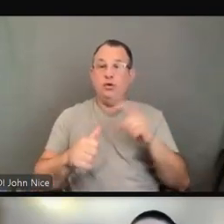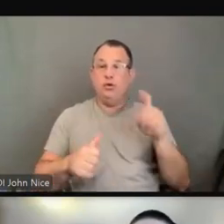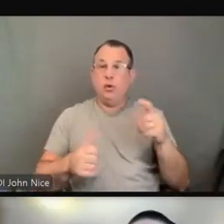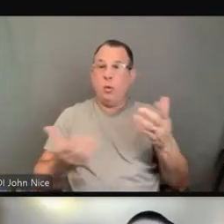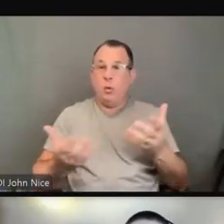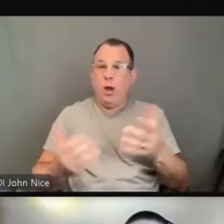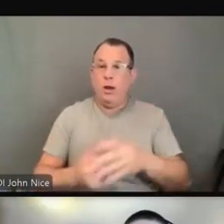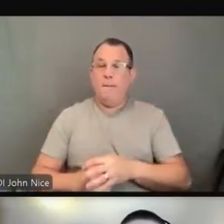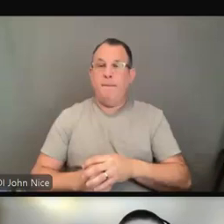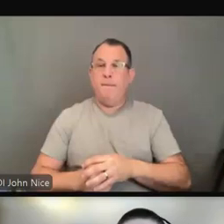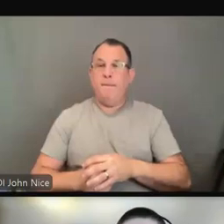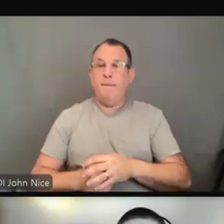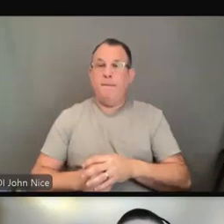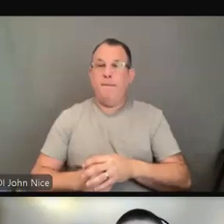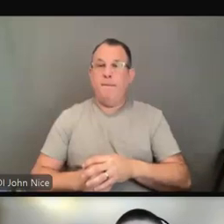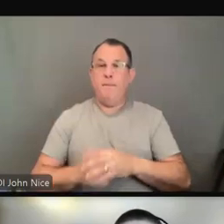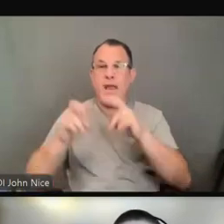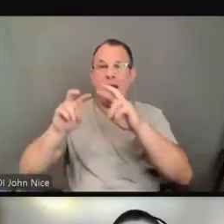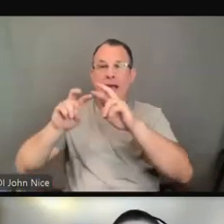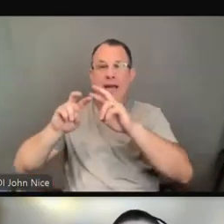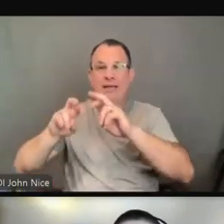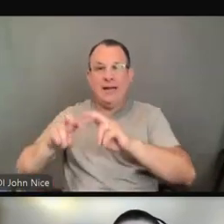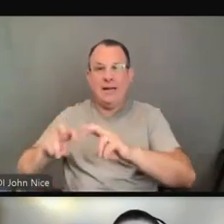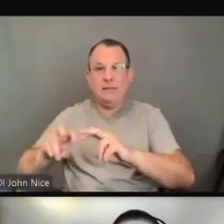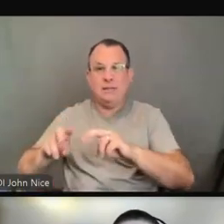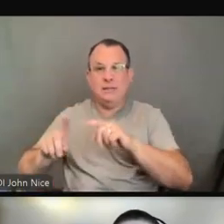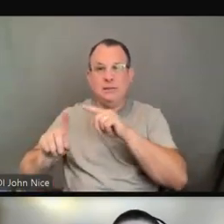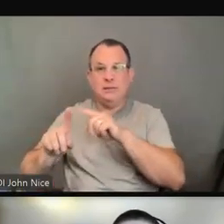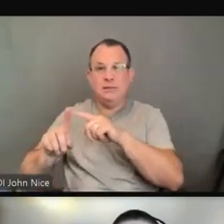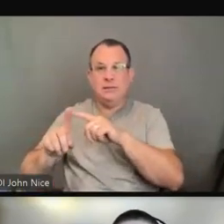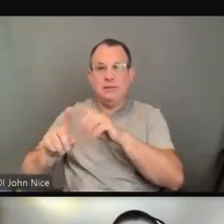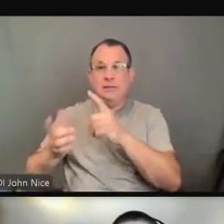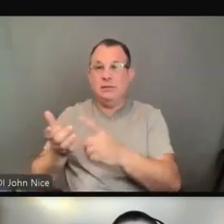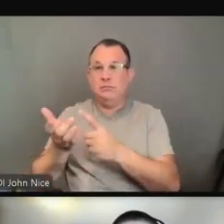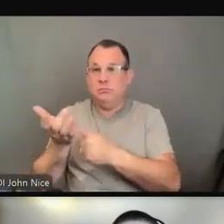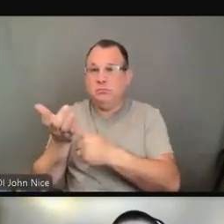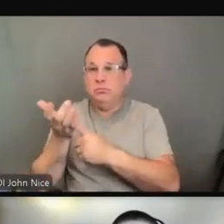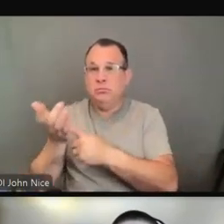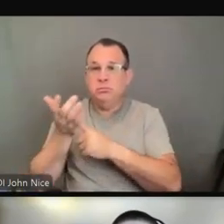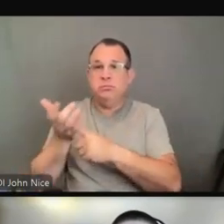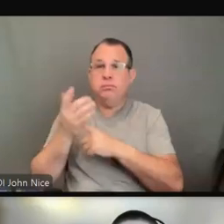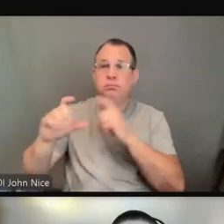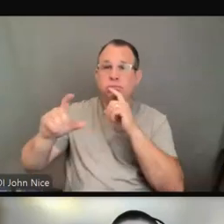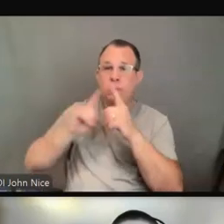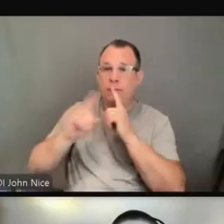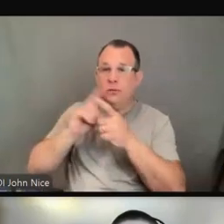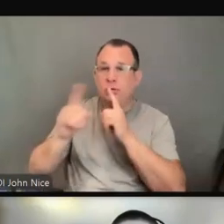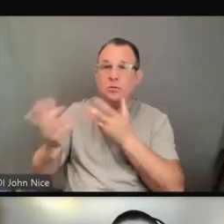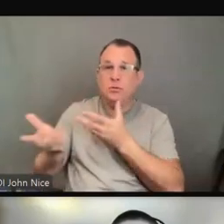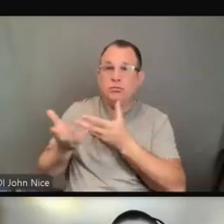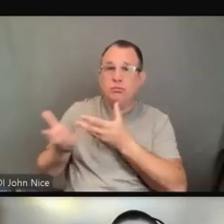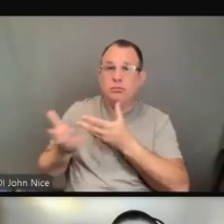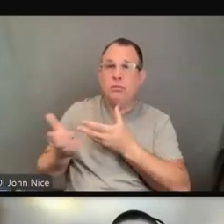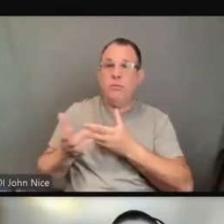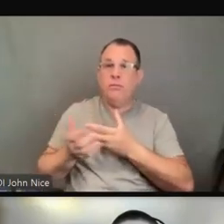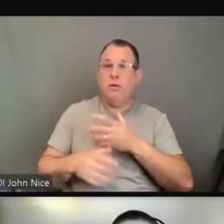assessment, a conversation, or a consultation. All three words pretty